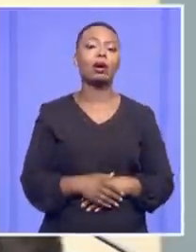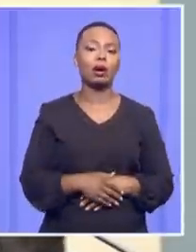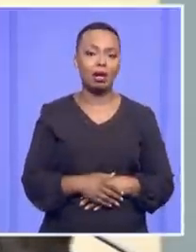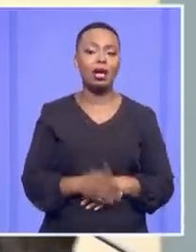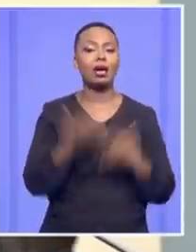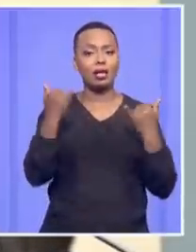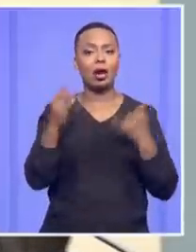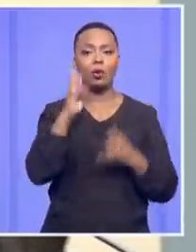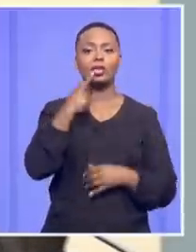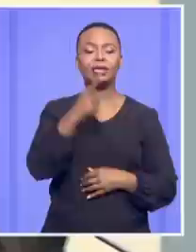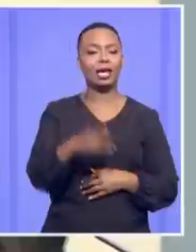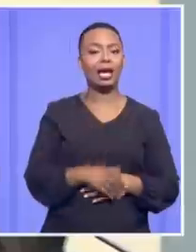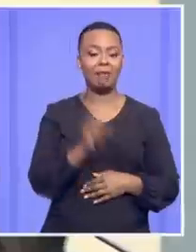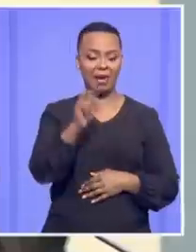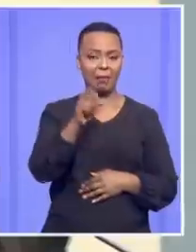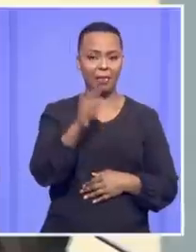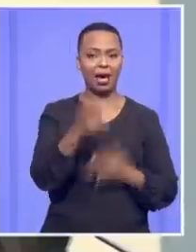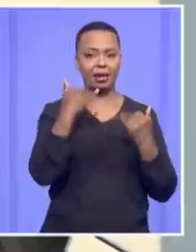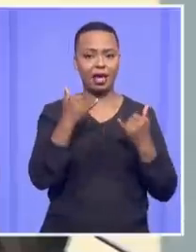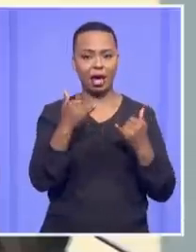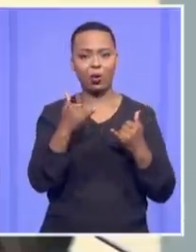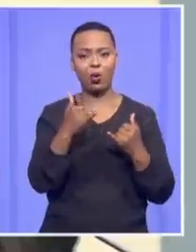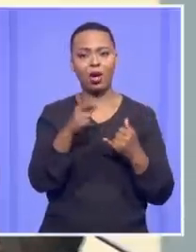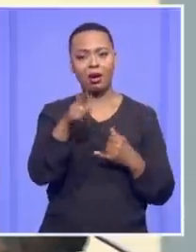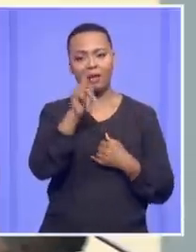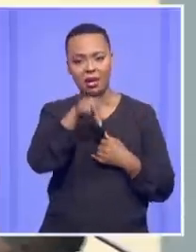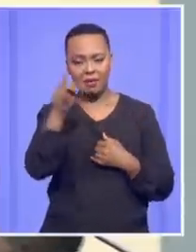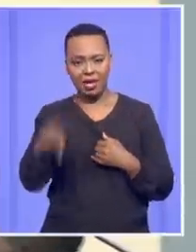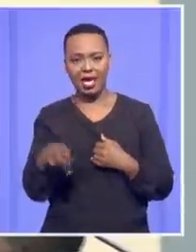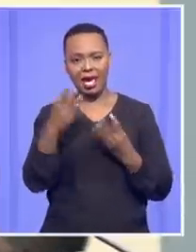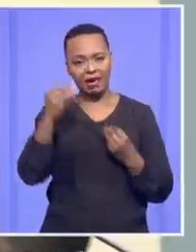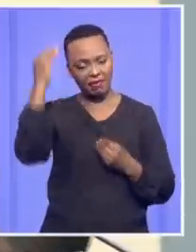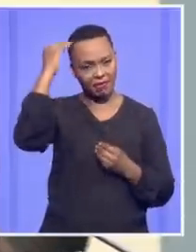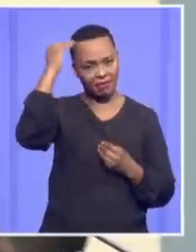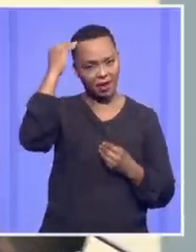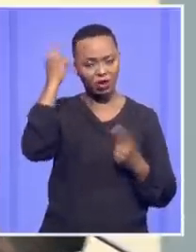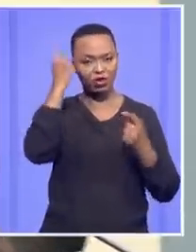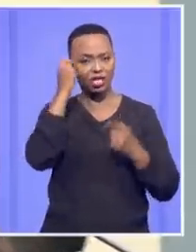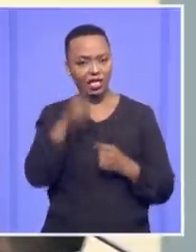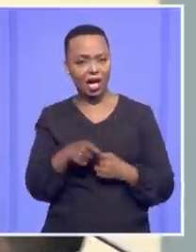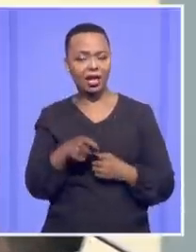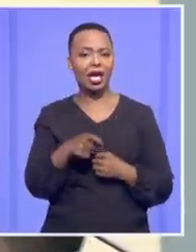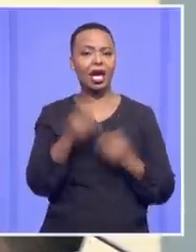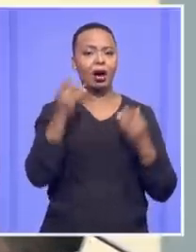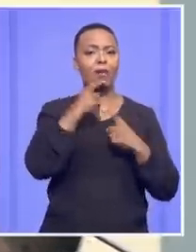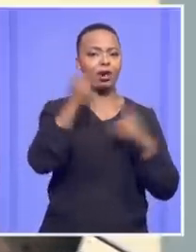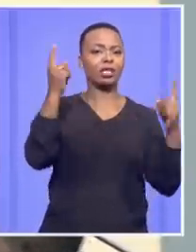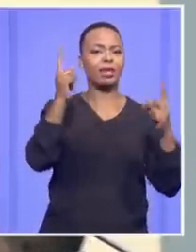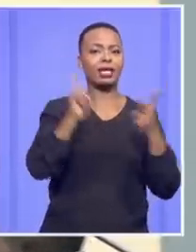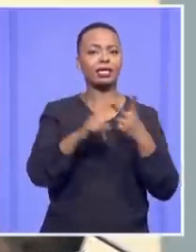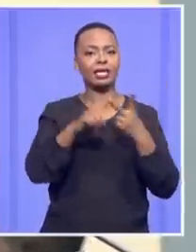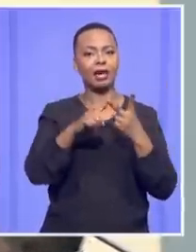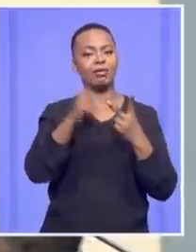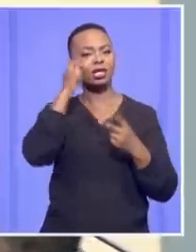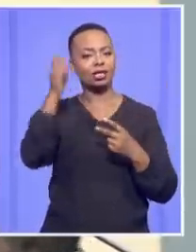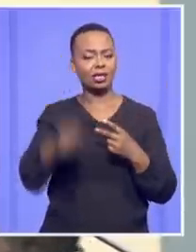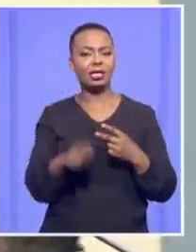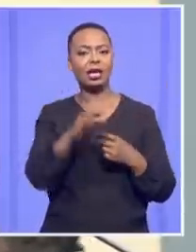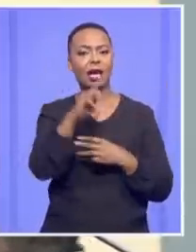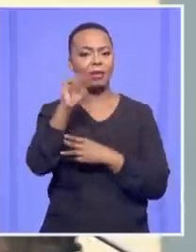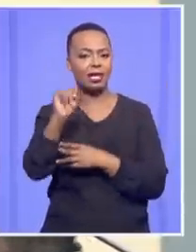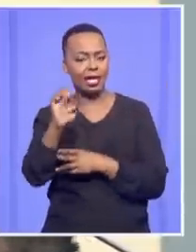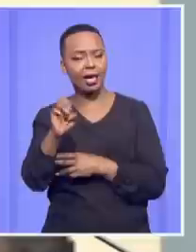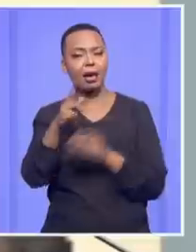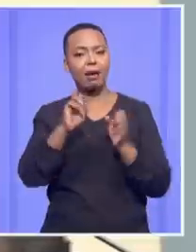that she is a person with the most enormous cloud hanging over her head. Judicial pronouncements, the pronouncement of Justice in Kabindes' panel, all the rest.